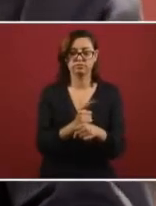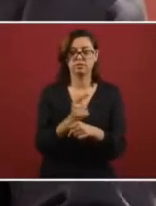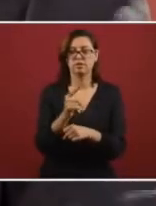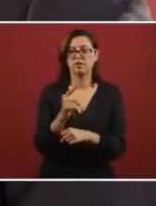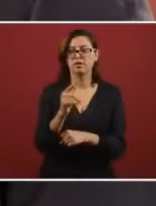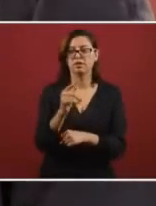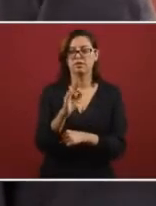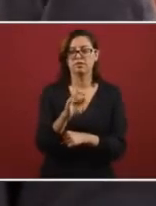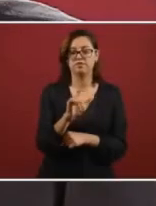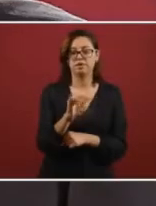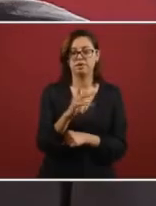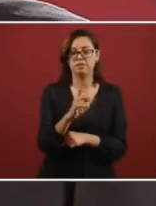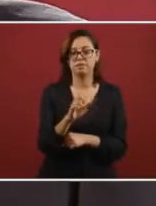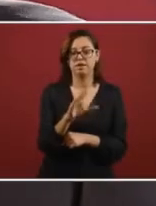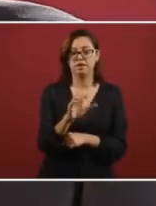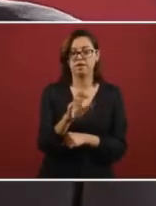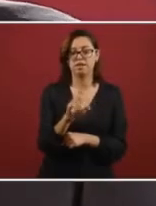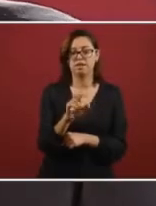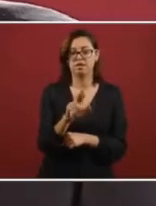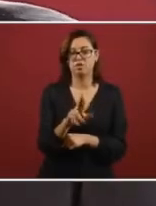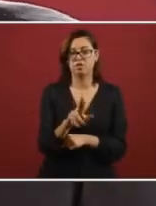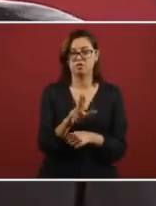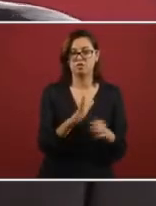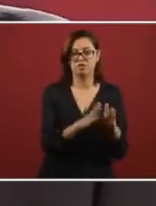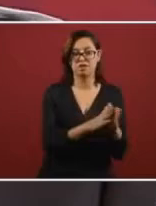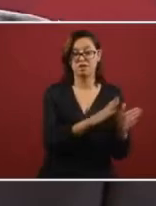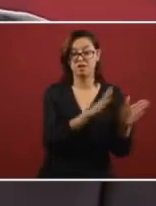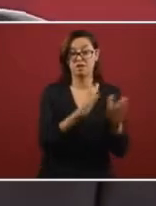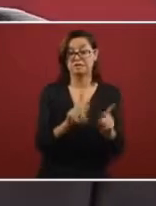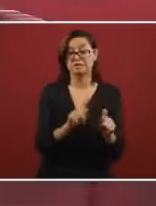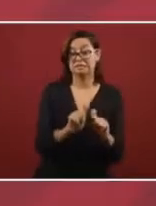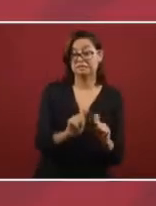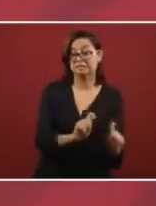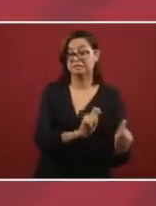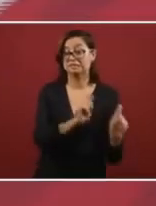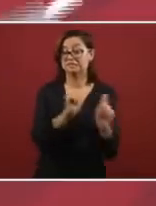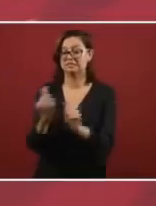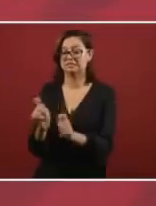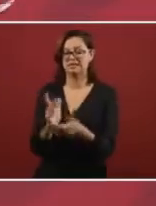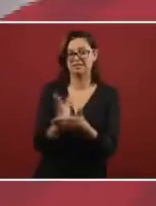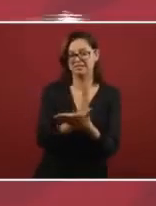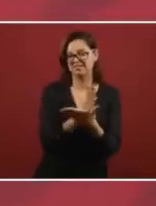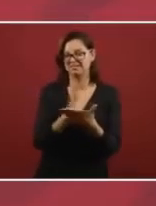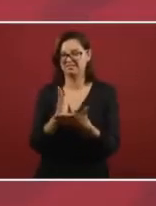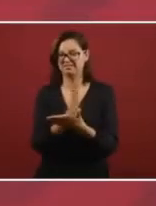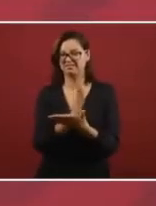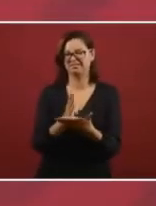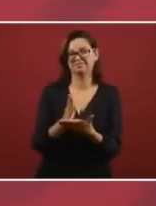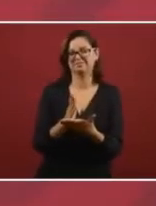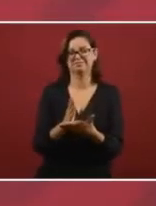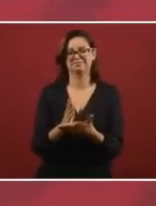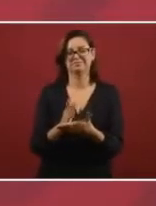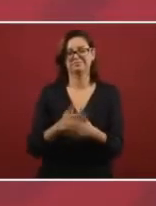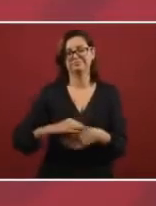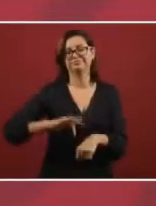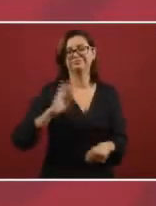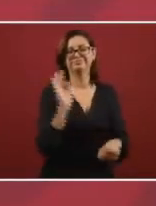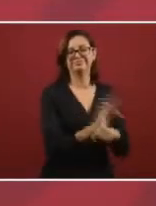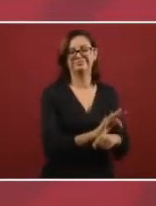As, as Calderon was coming out and Peña Nieto was coming in, they exonerated him in that period. So,